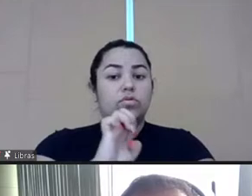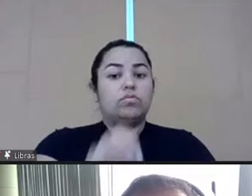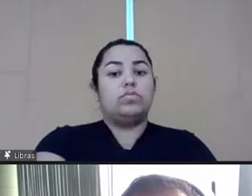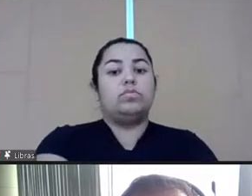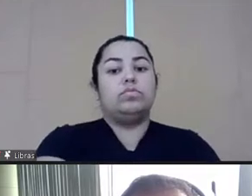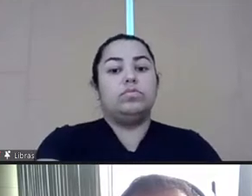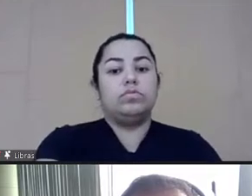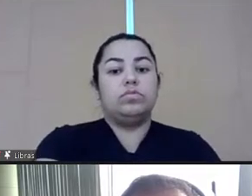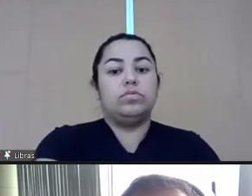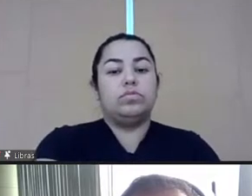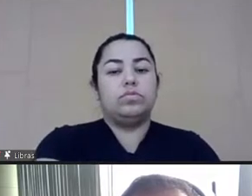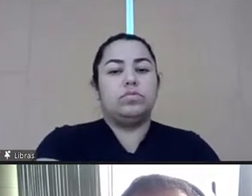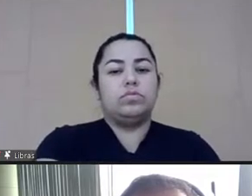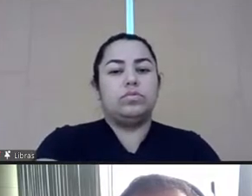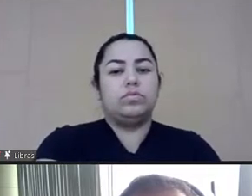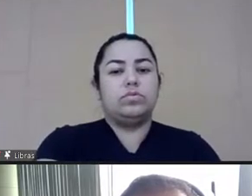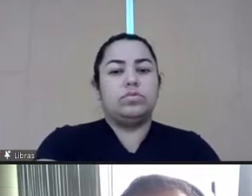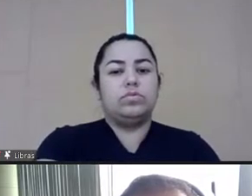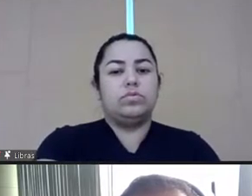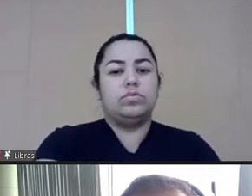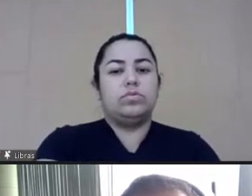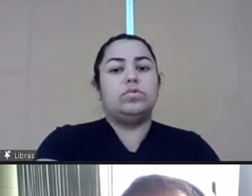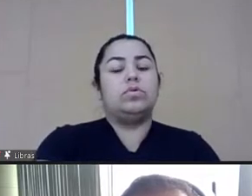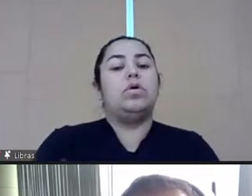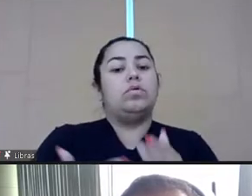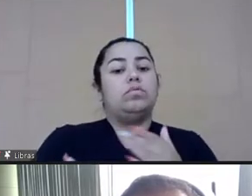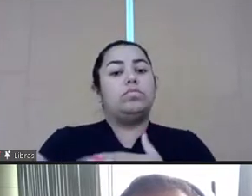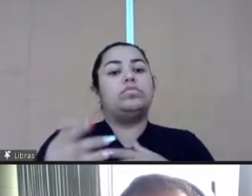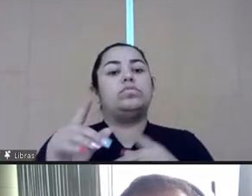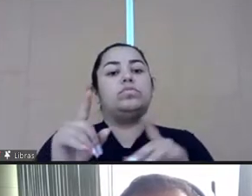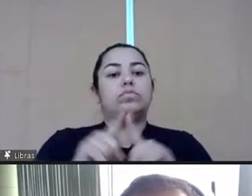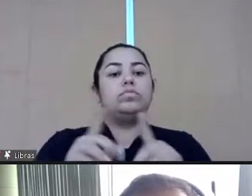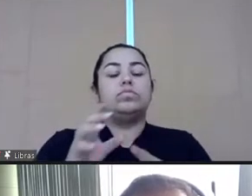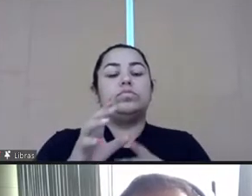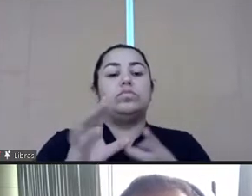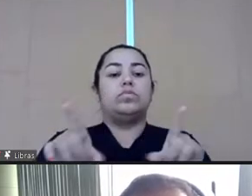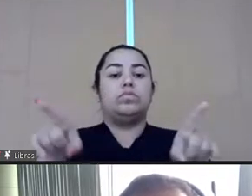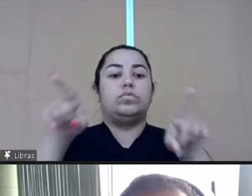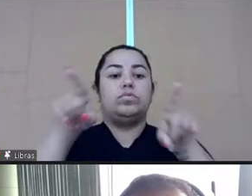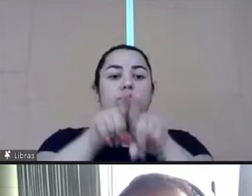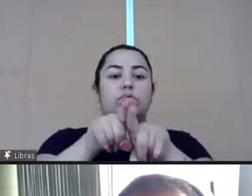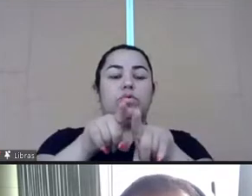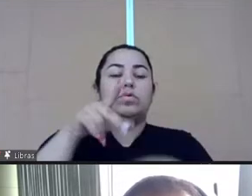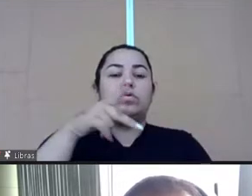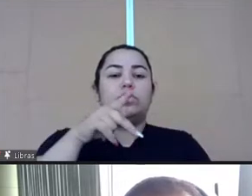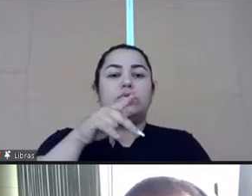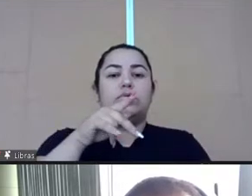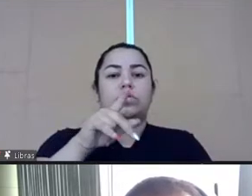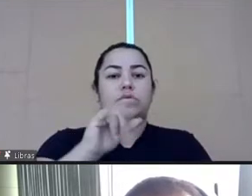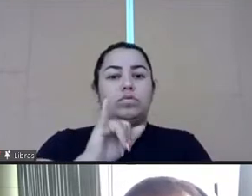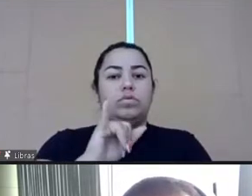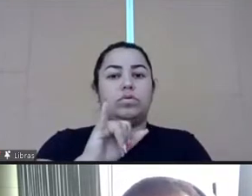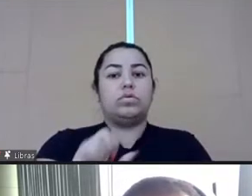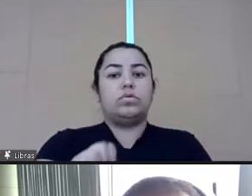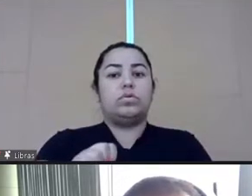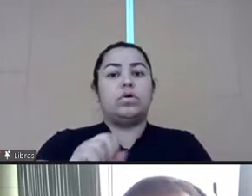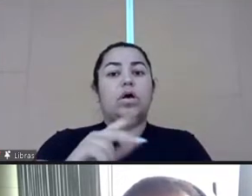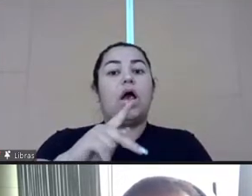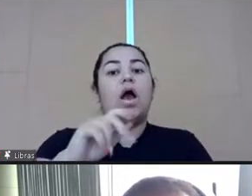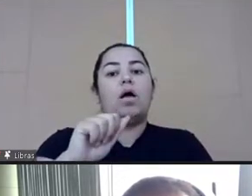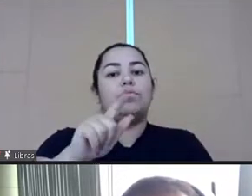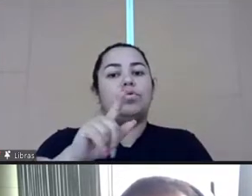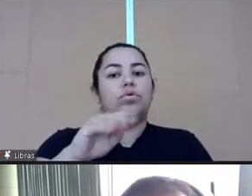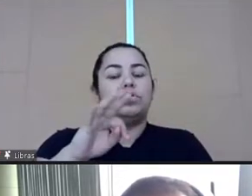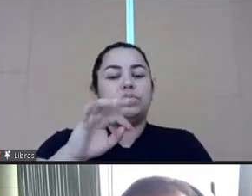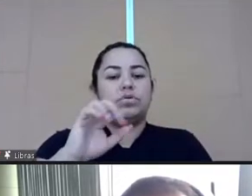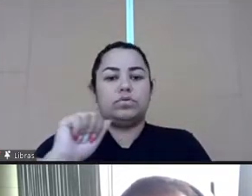to improve the public sector. Today we have a great chronogram. I would like to thank